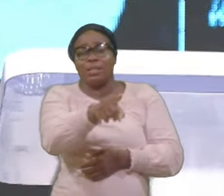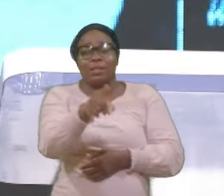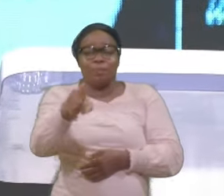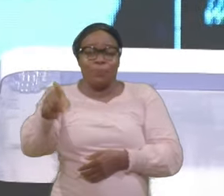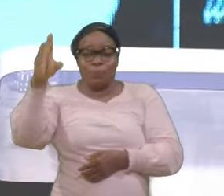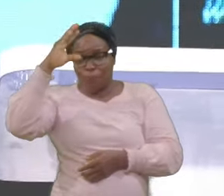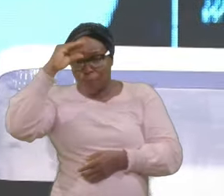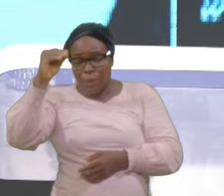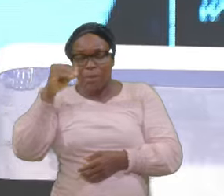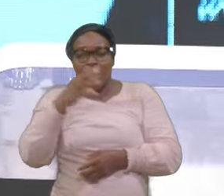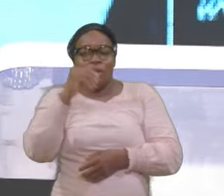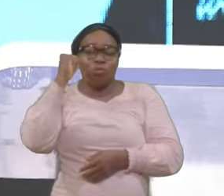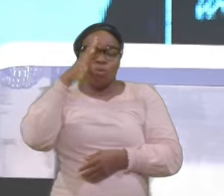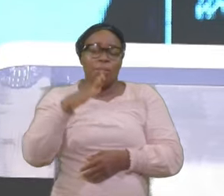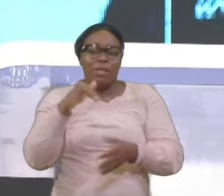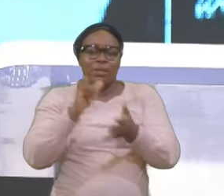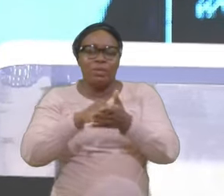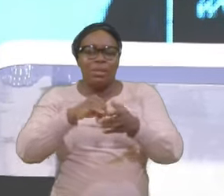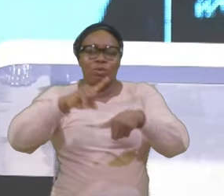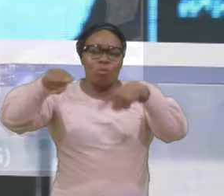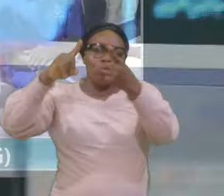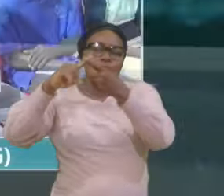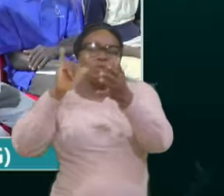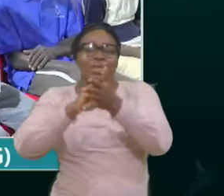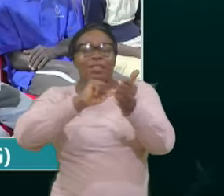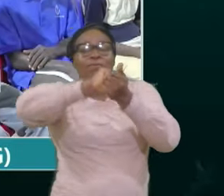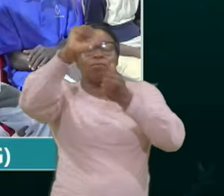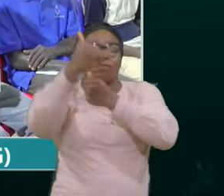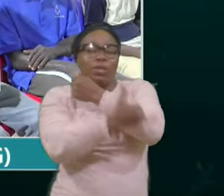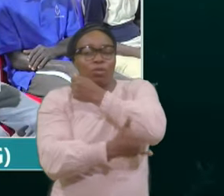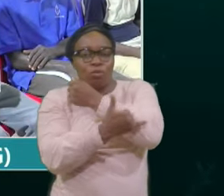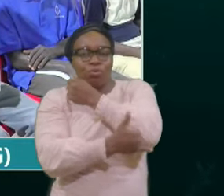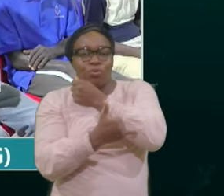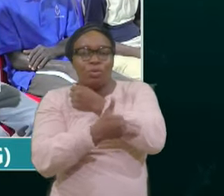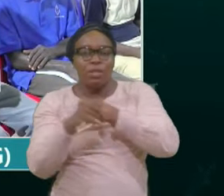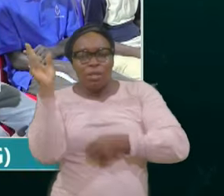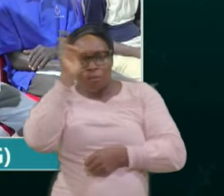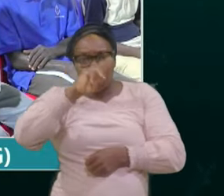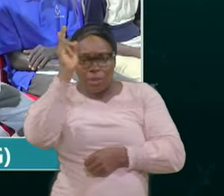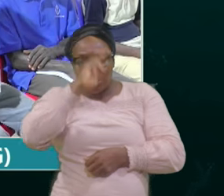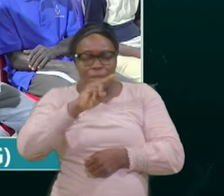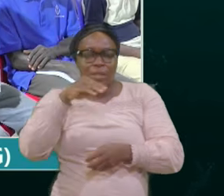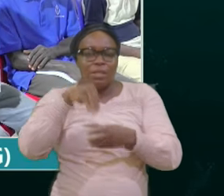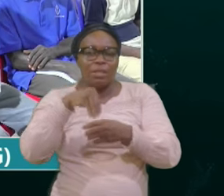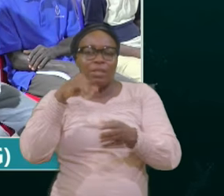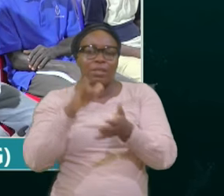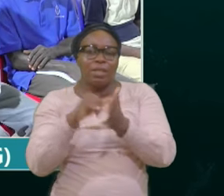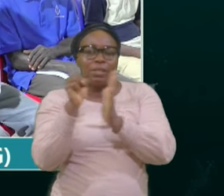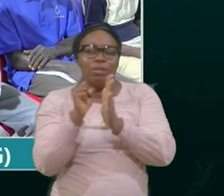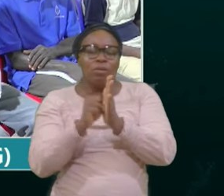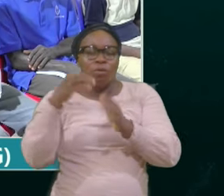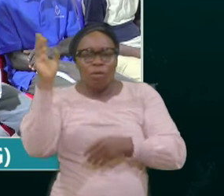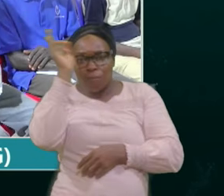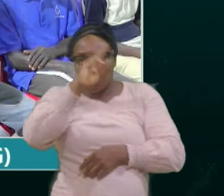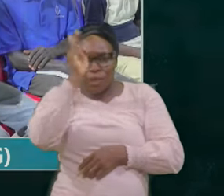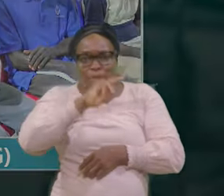In his Restlessness Searching And searching And searching In his Recklessness Going far And far